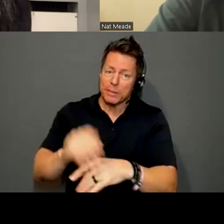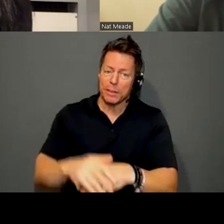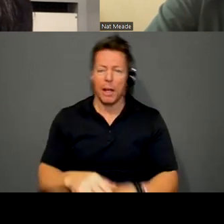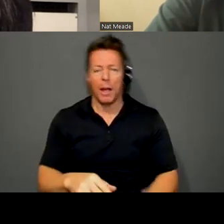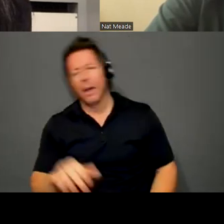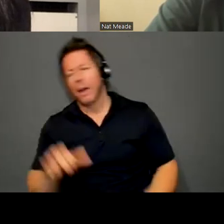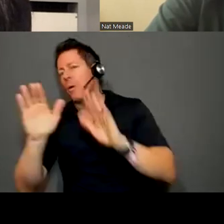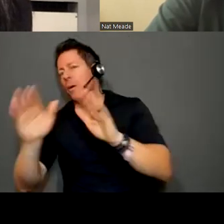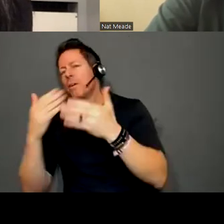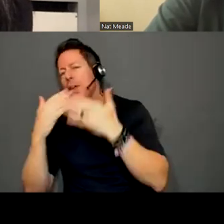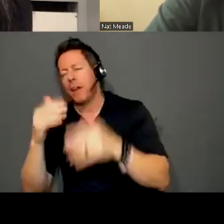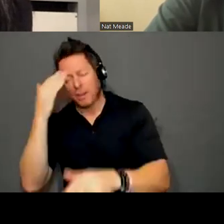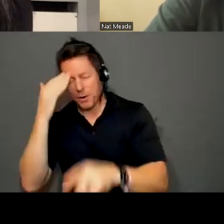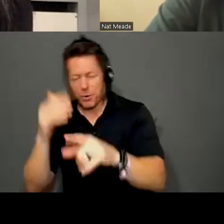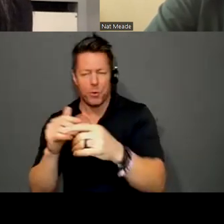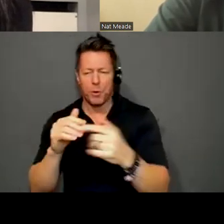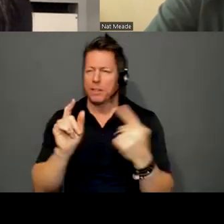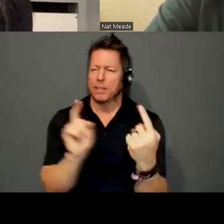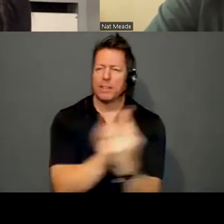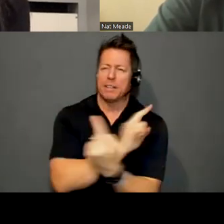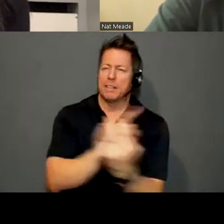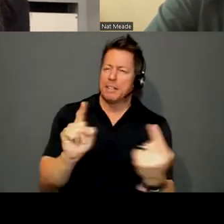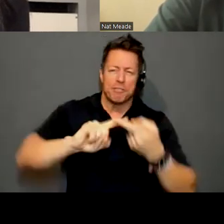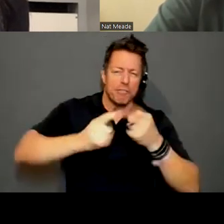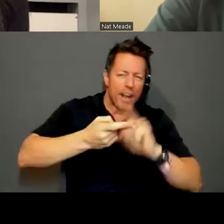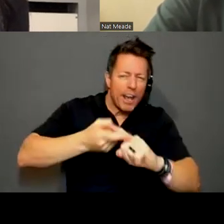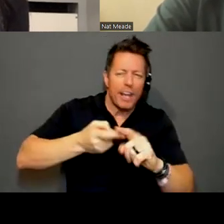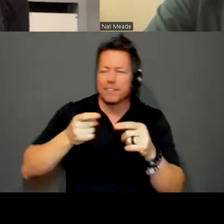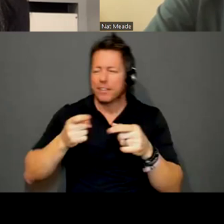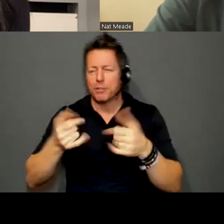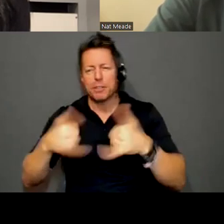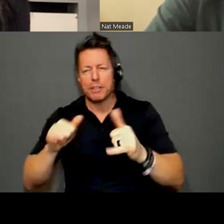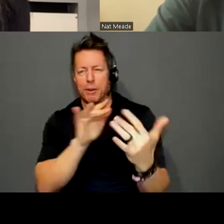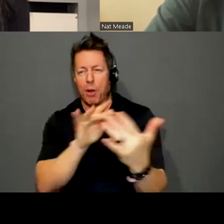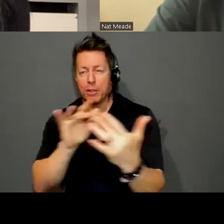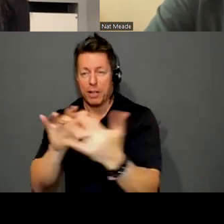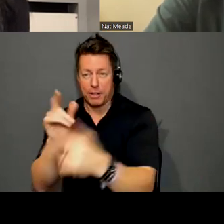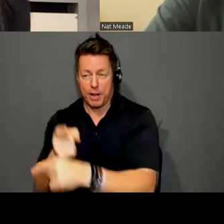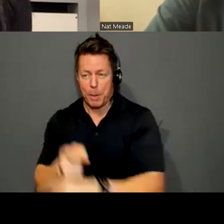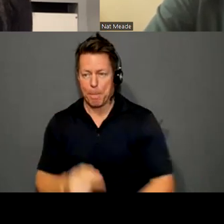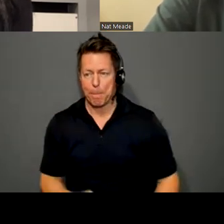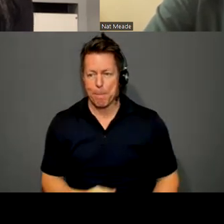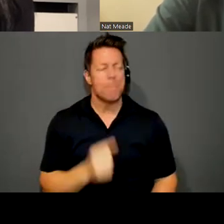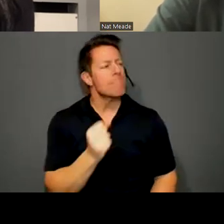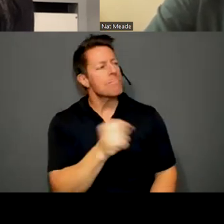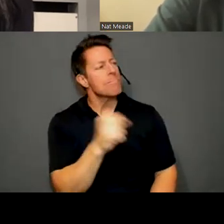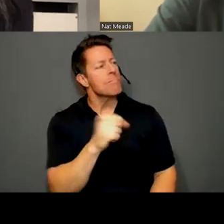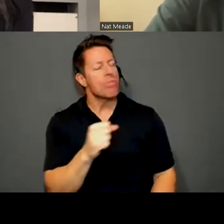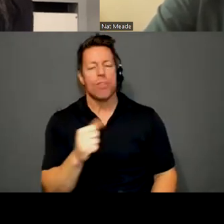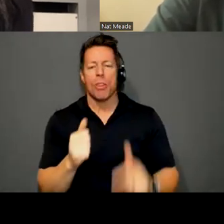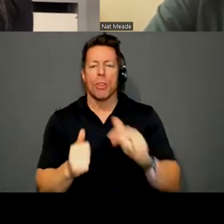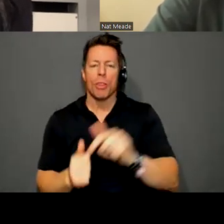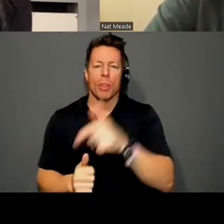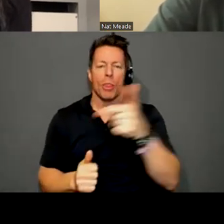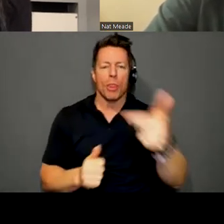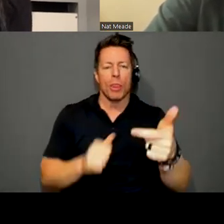I knew that you had shared that you had made friends during your time that you still keep in touch with. So, yeah. Thank you. I'm going to give Emily and